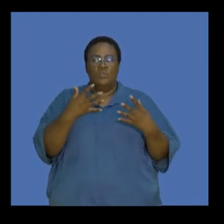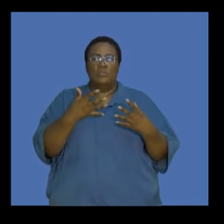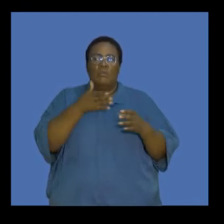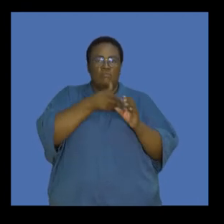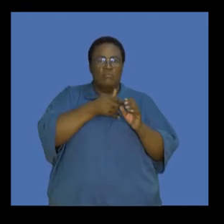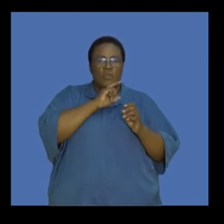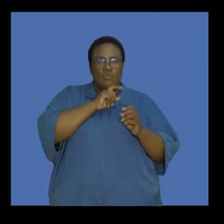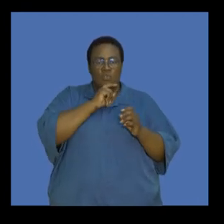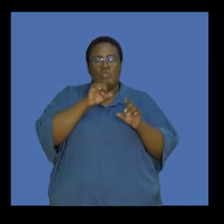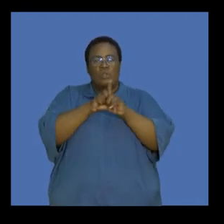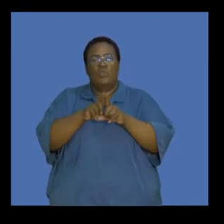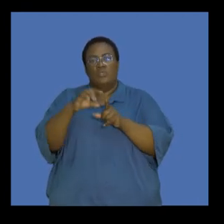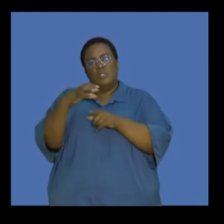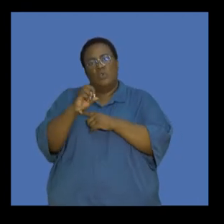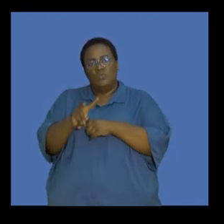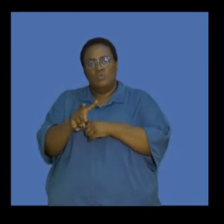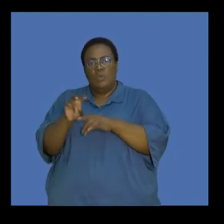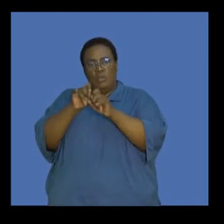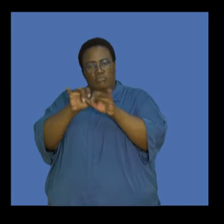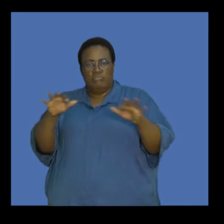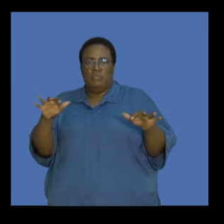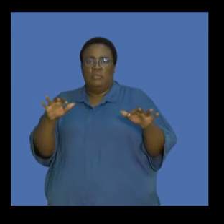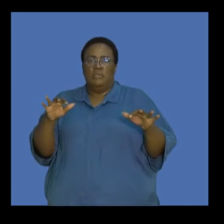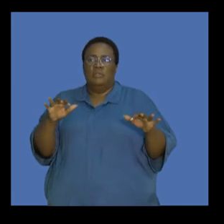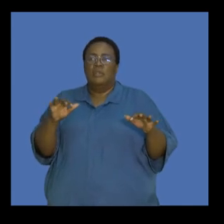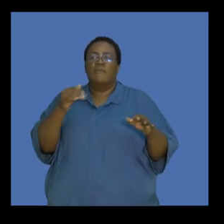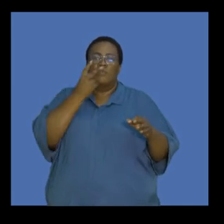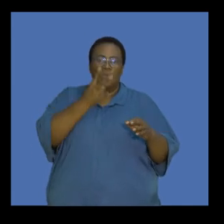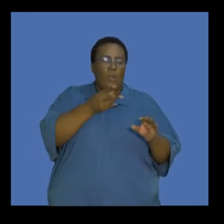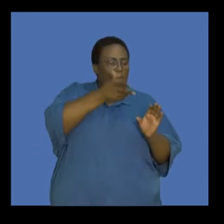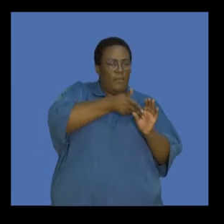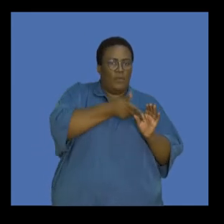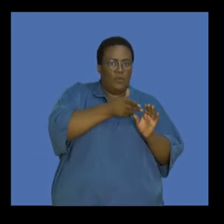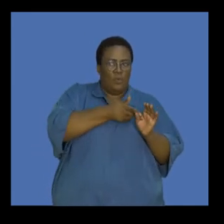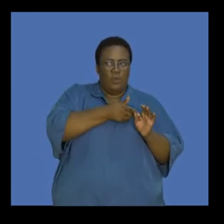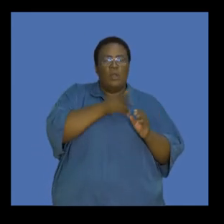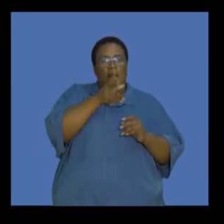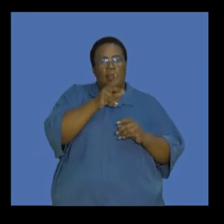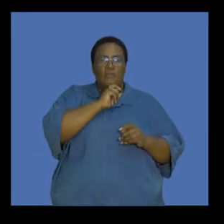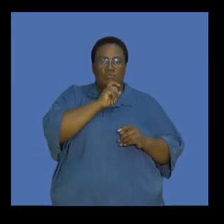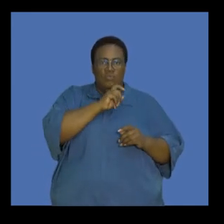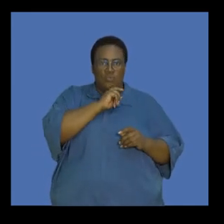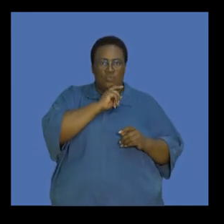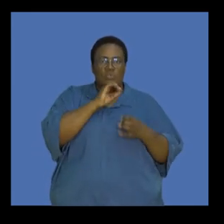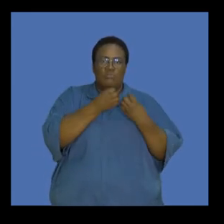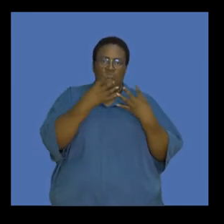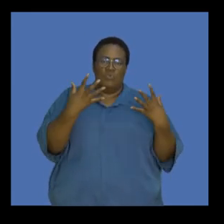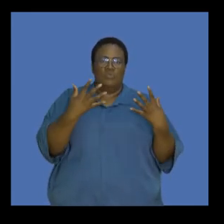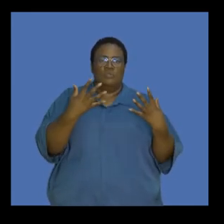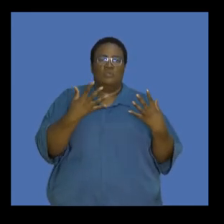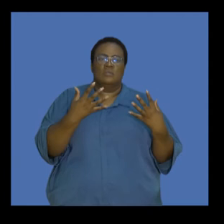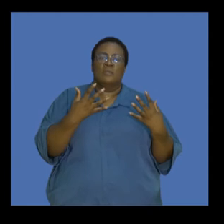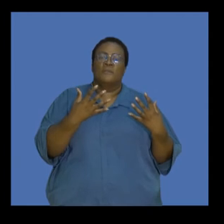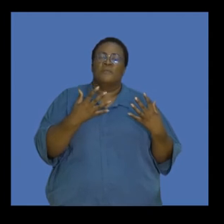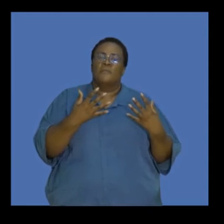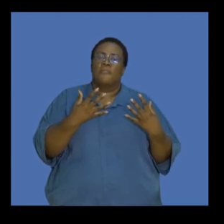common fuels used and the amounts of carbon dioxide released per litre. So if we look at petrol, which again is what is used in most